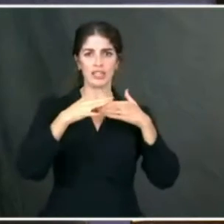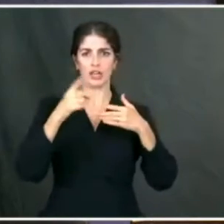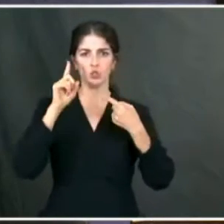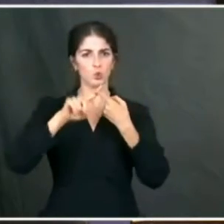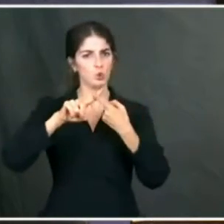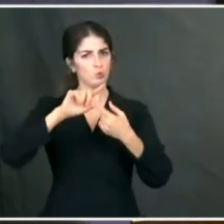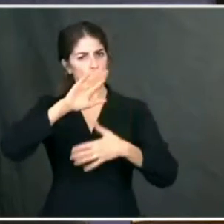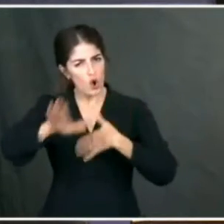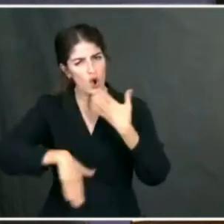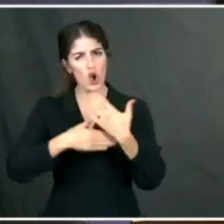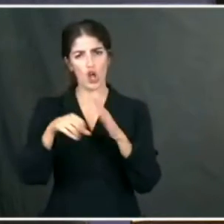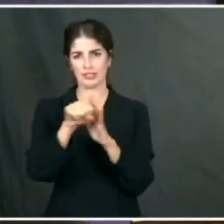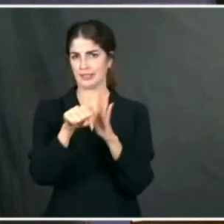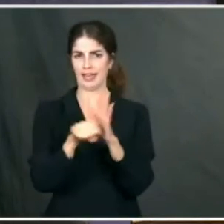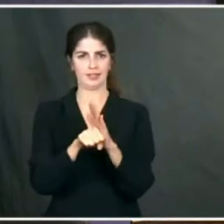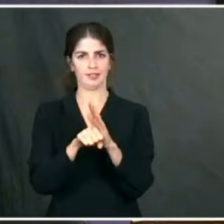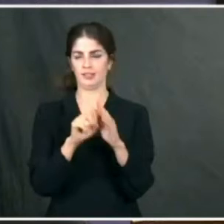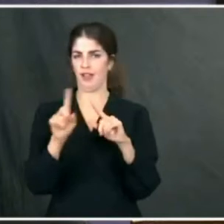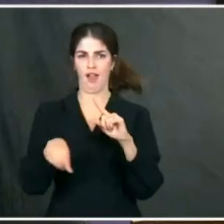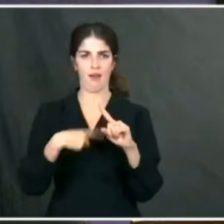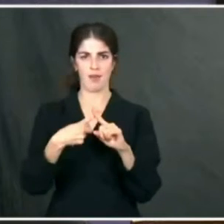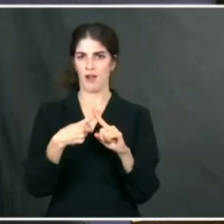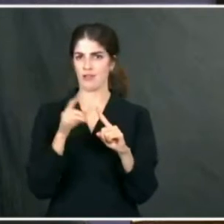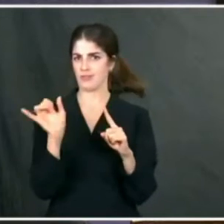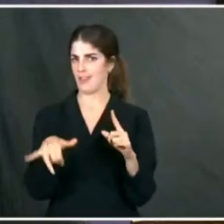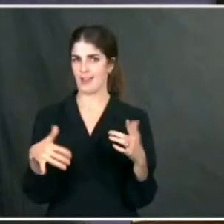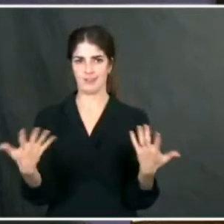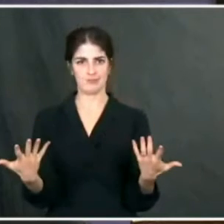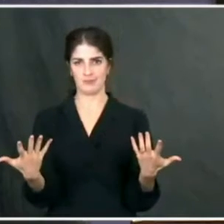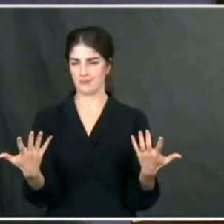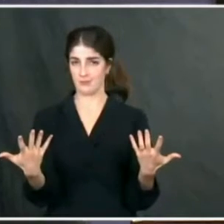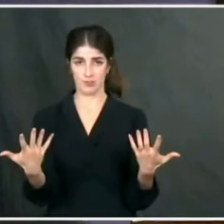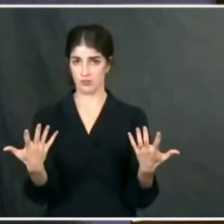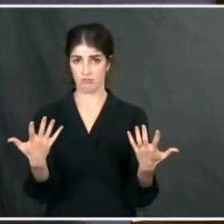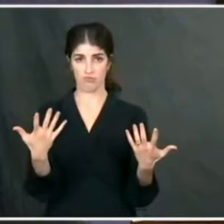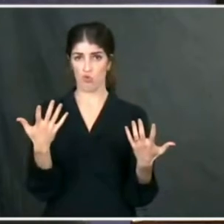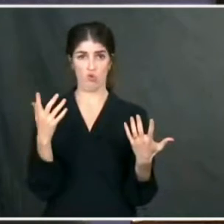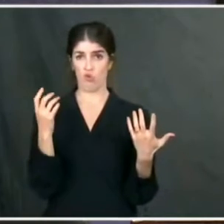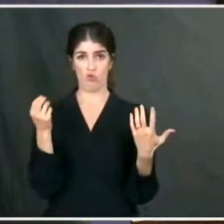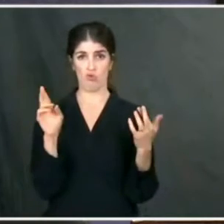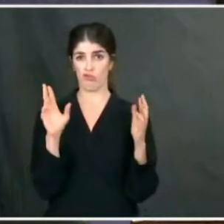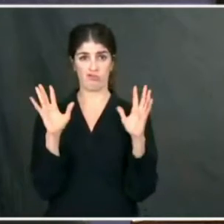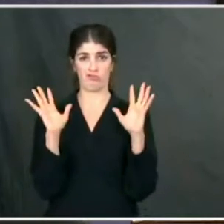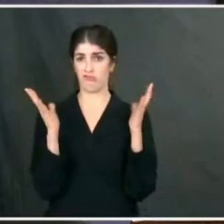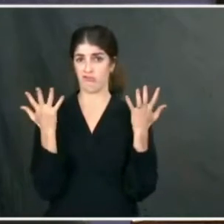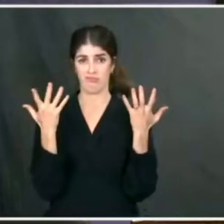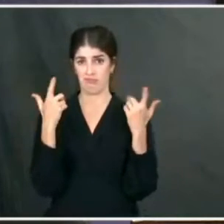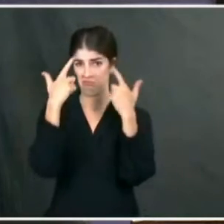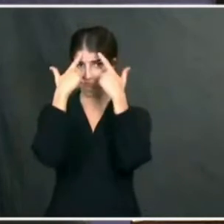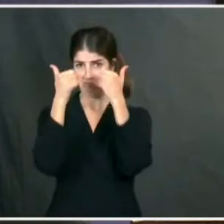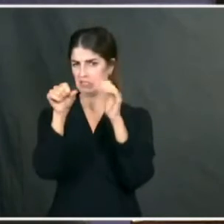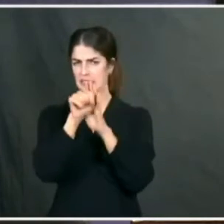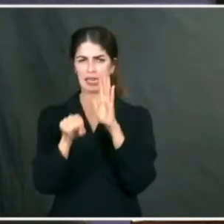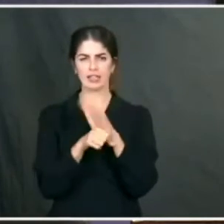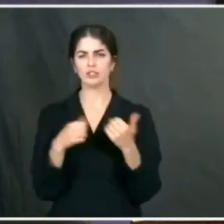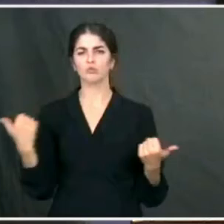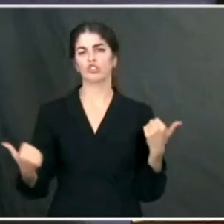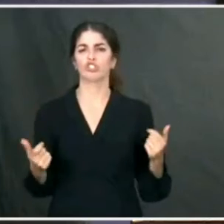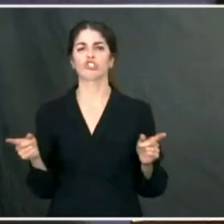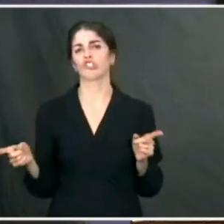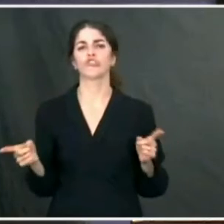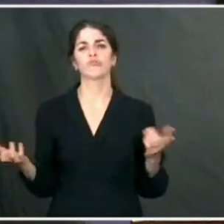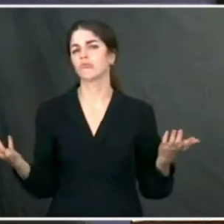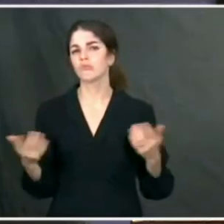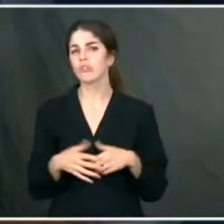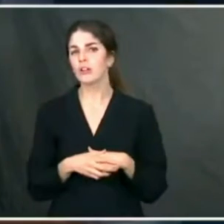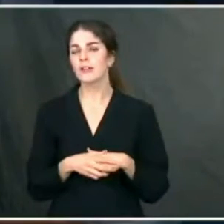schools, reopening businesses, indoor dining, stuff like that? Or are you all planning to just kind of leave it to states to do sort of a patchwork based on their